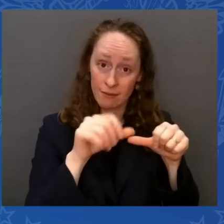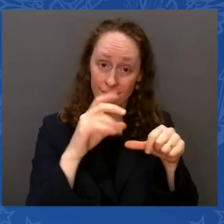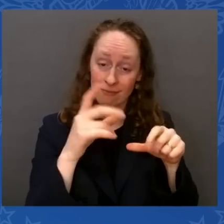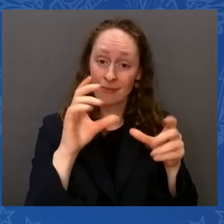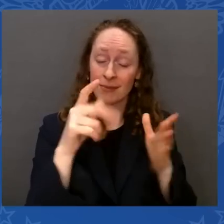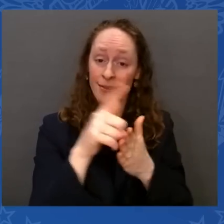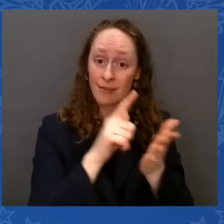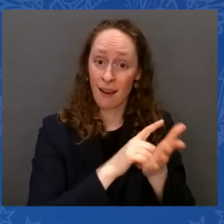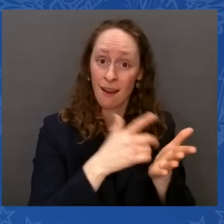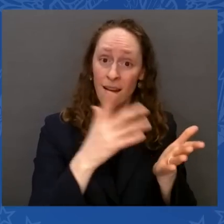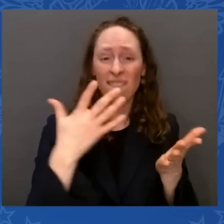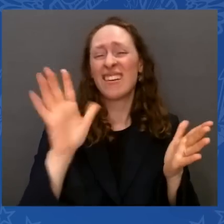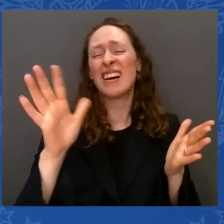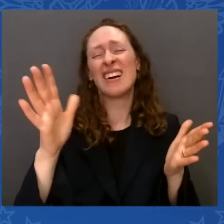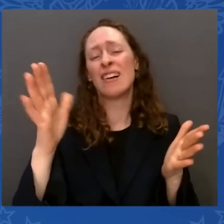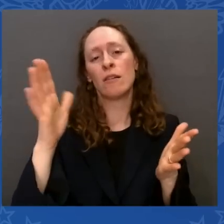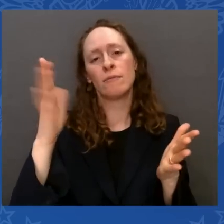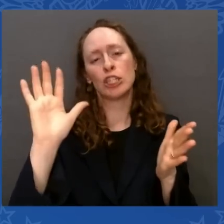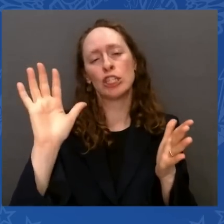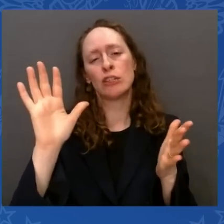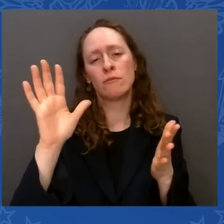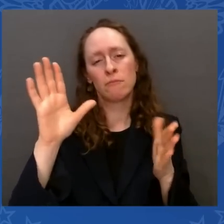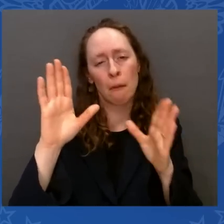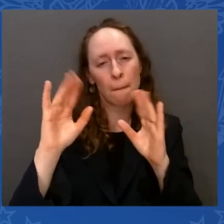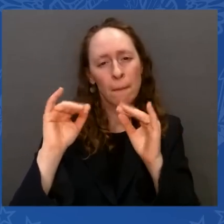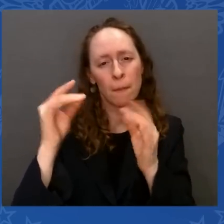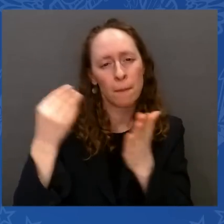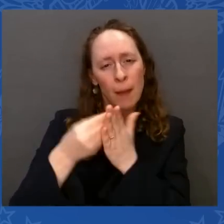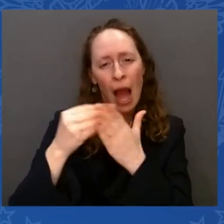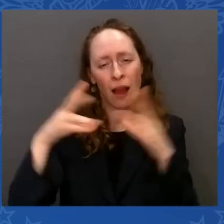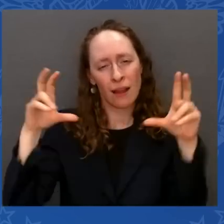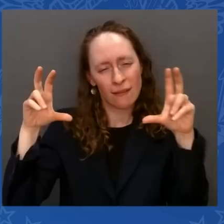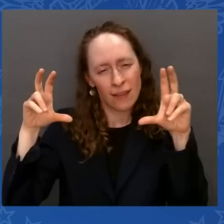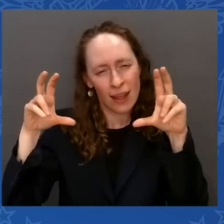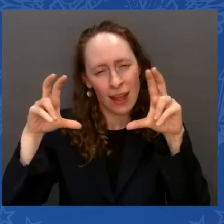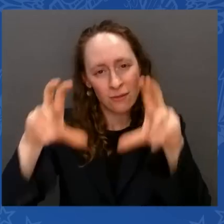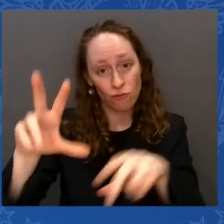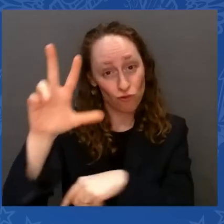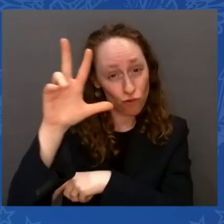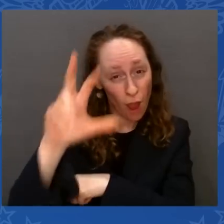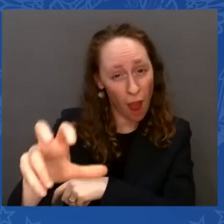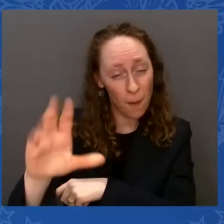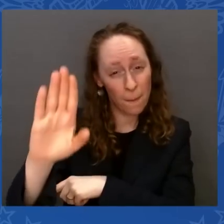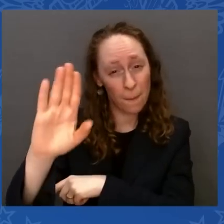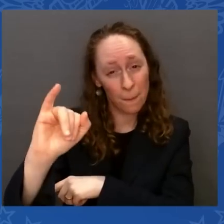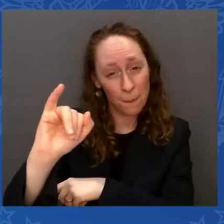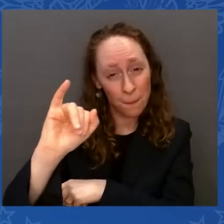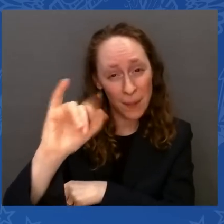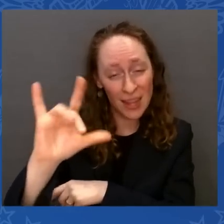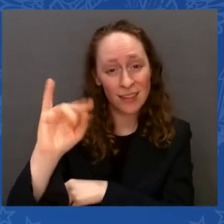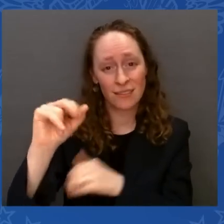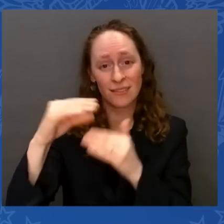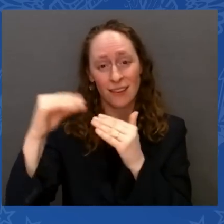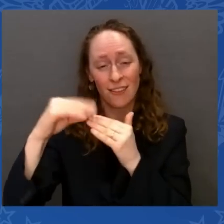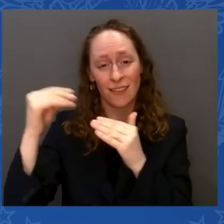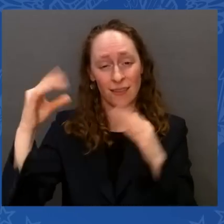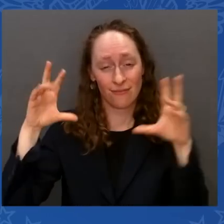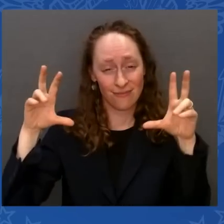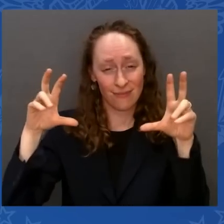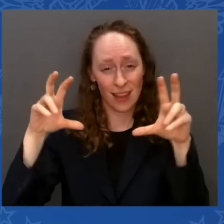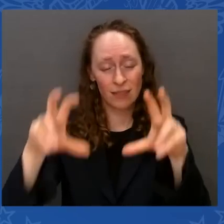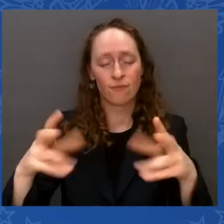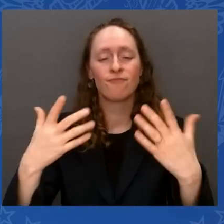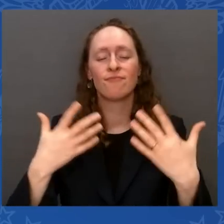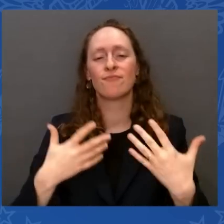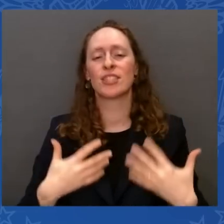$300 billion. And you know what? Like the plan outside of Columbus, Ohio, and that — what I